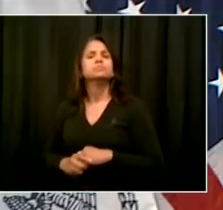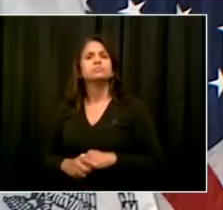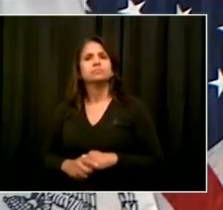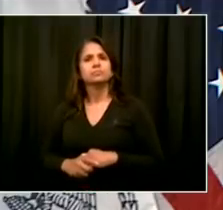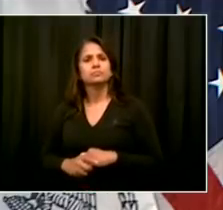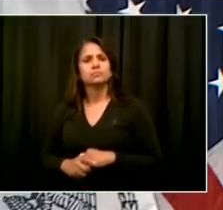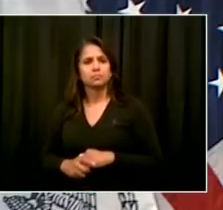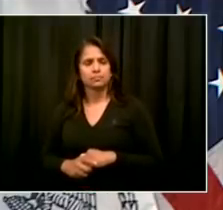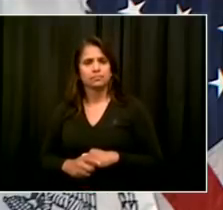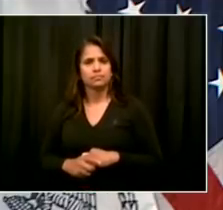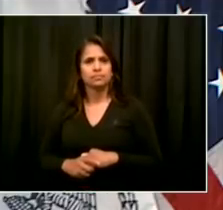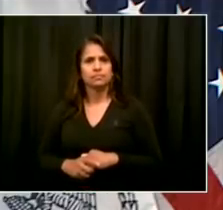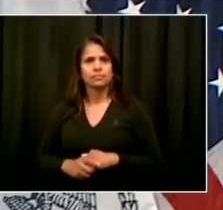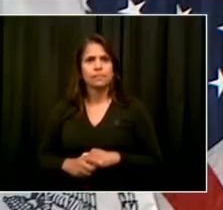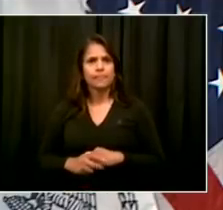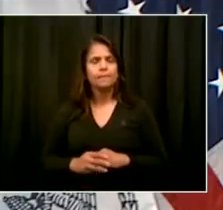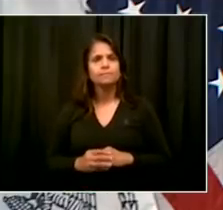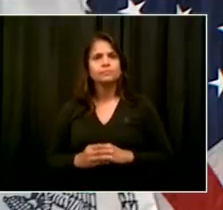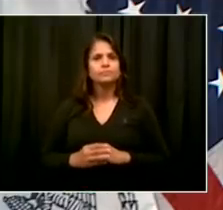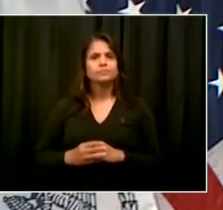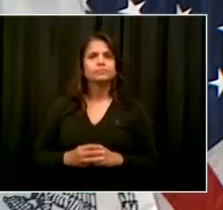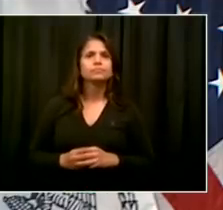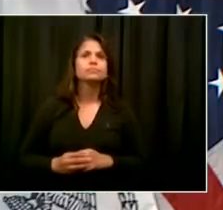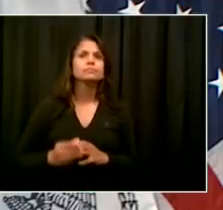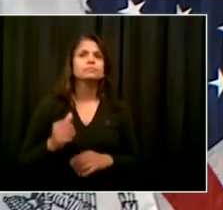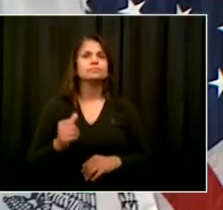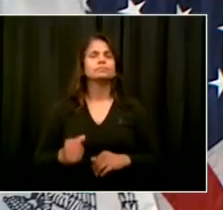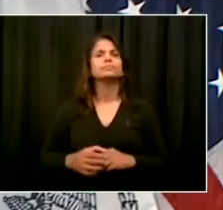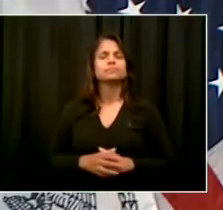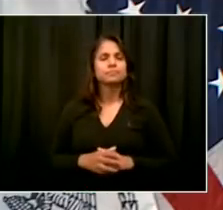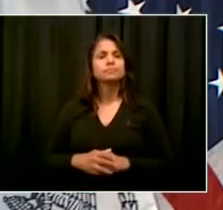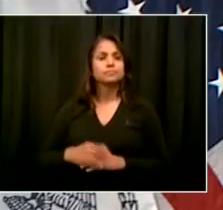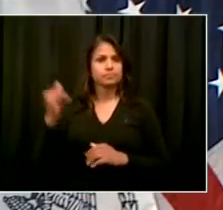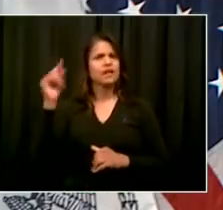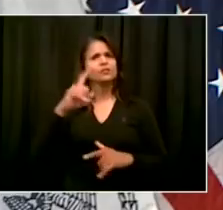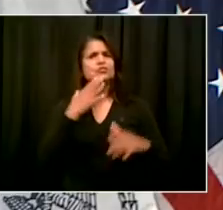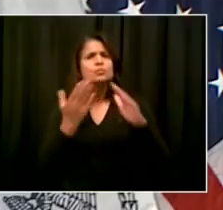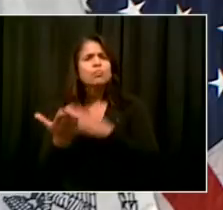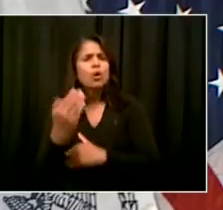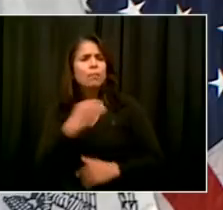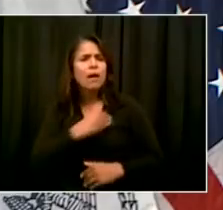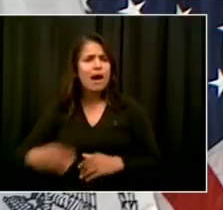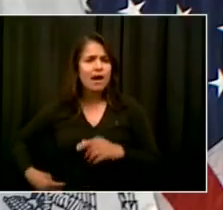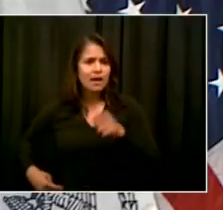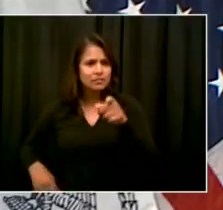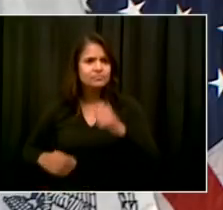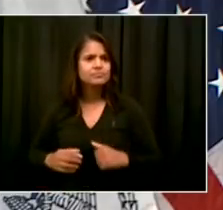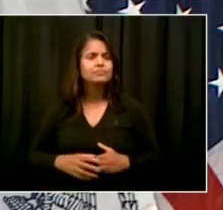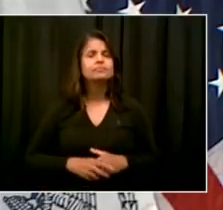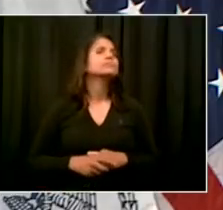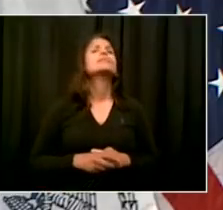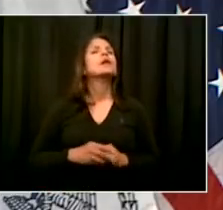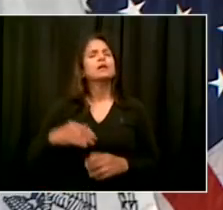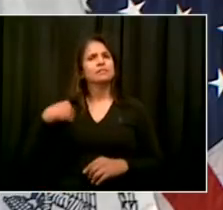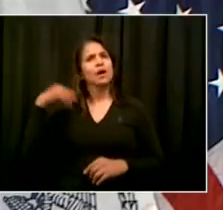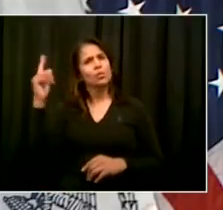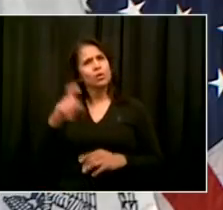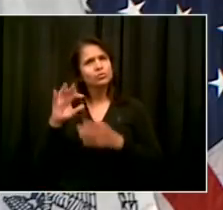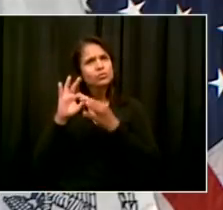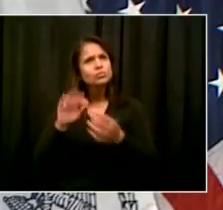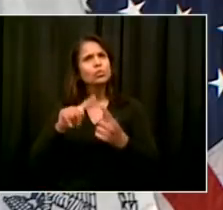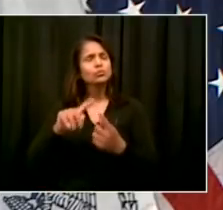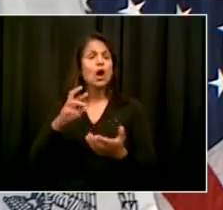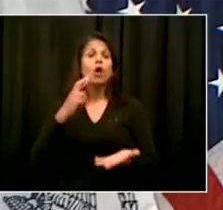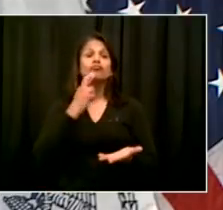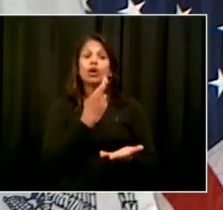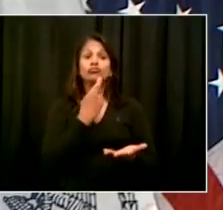Good morning, Mr. Mayor. I would like to ask you a couple of questions about the open restaurants program. First of all, we